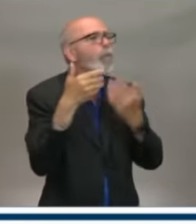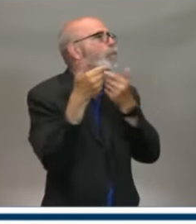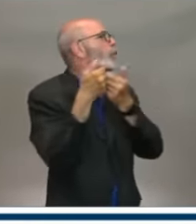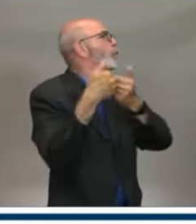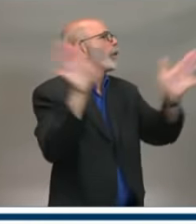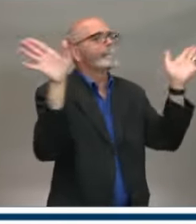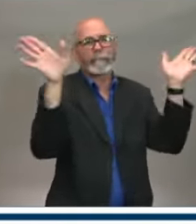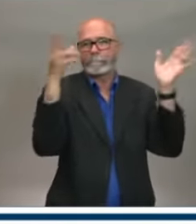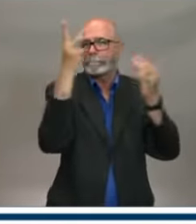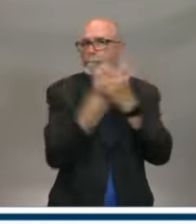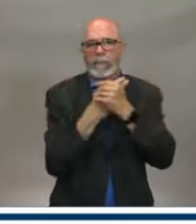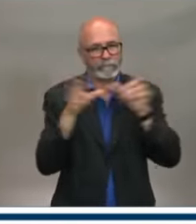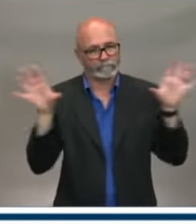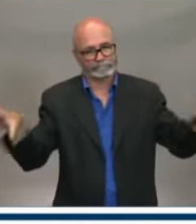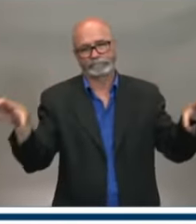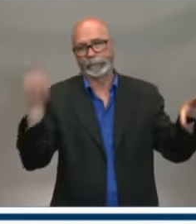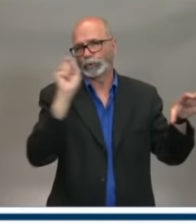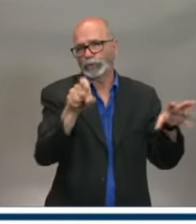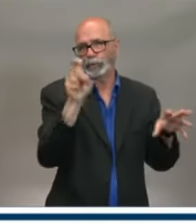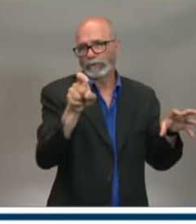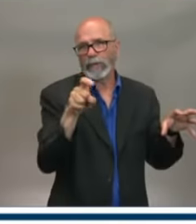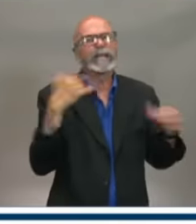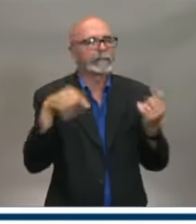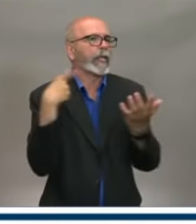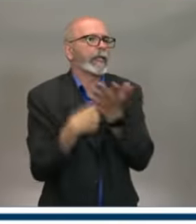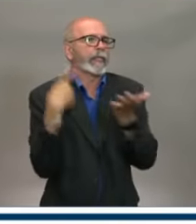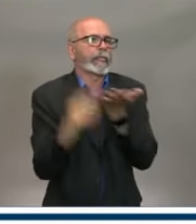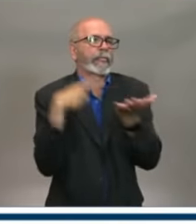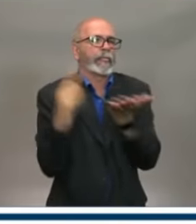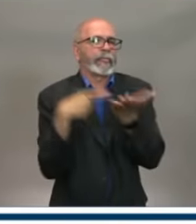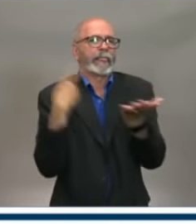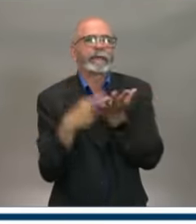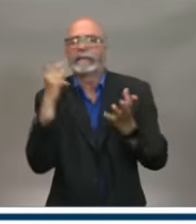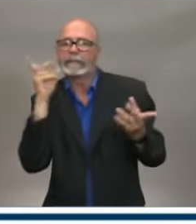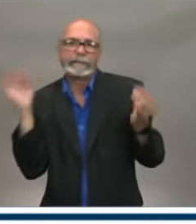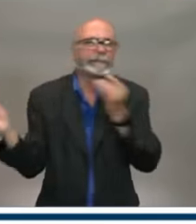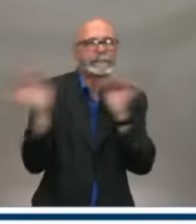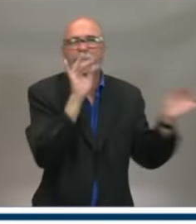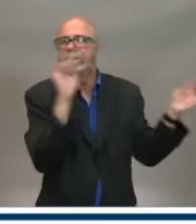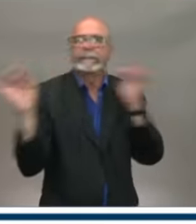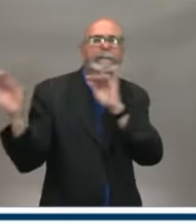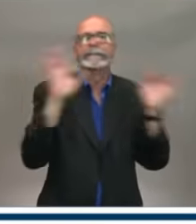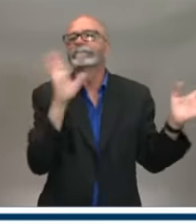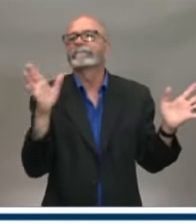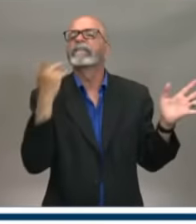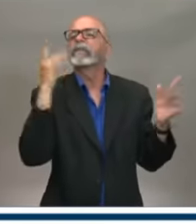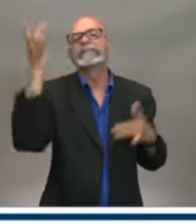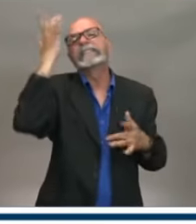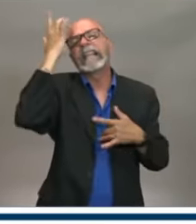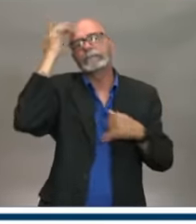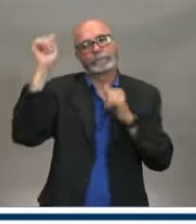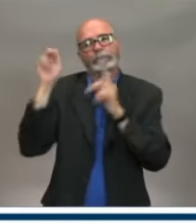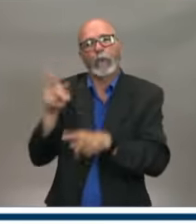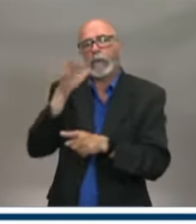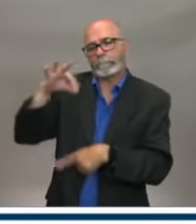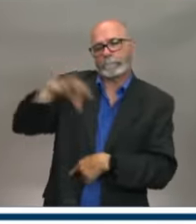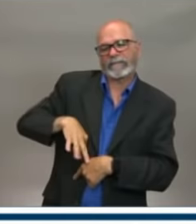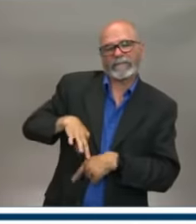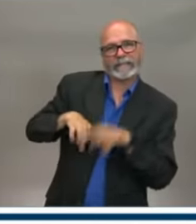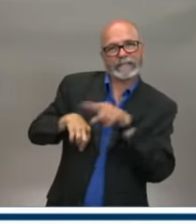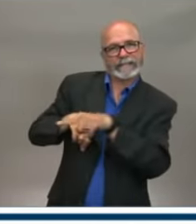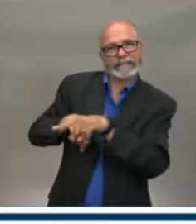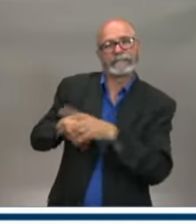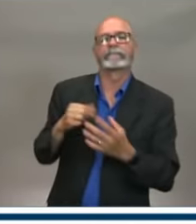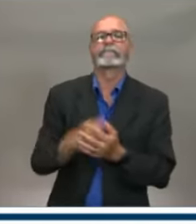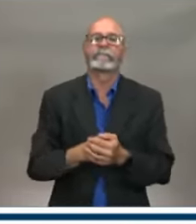negotiated the sick benefit throughout the collective bargaining process.